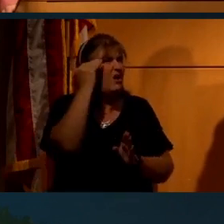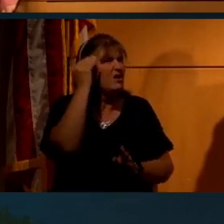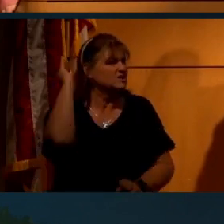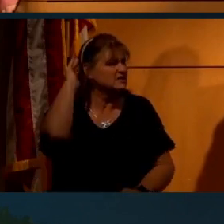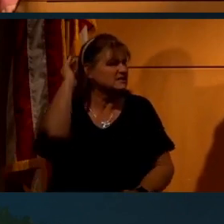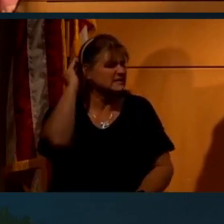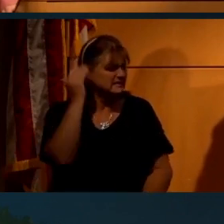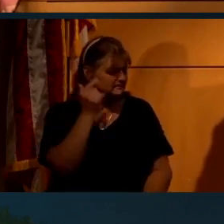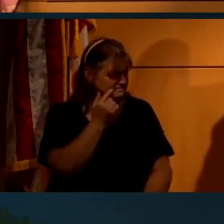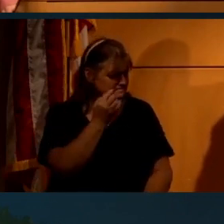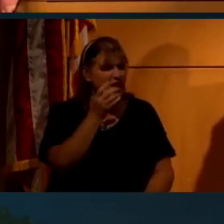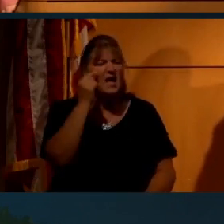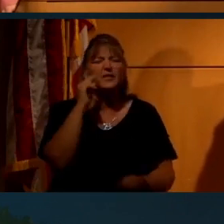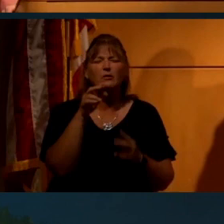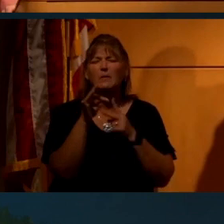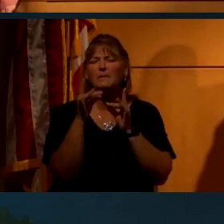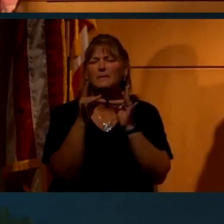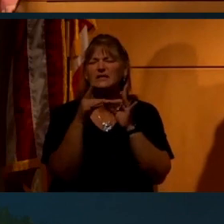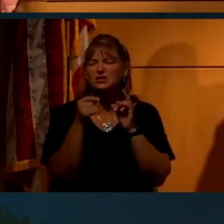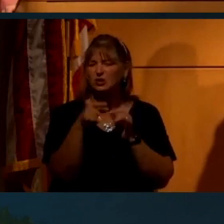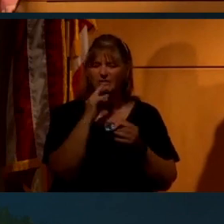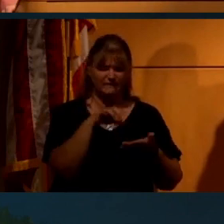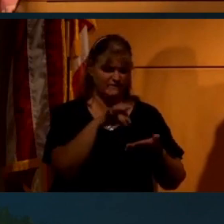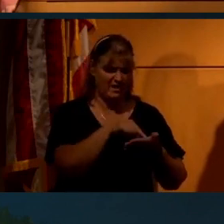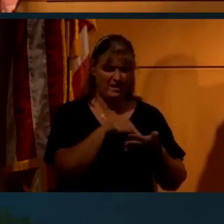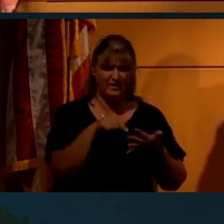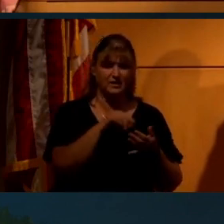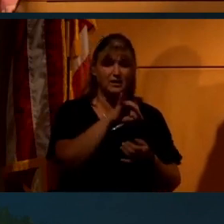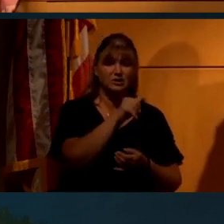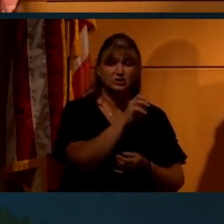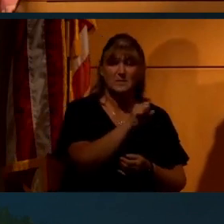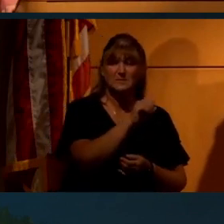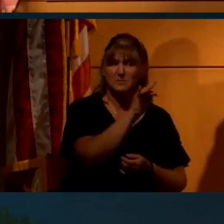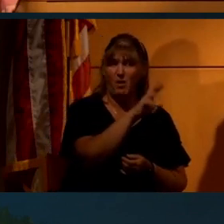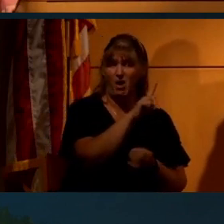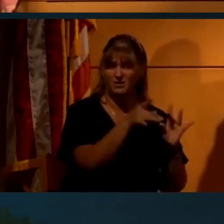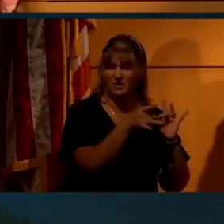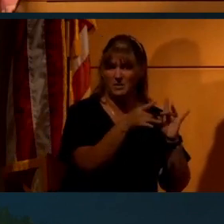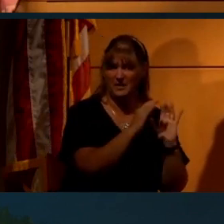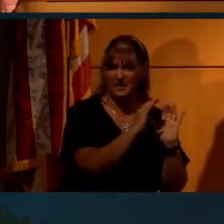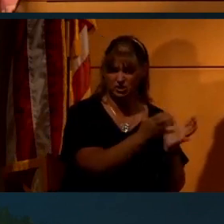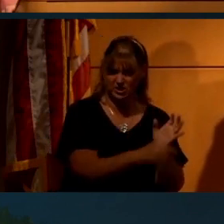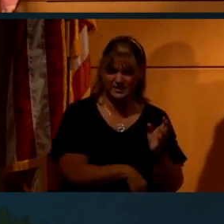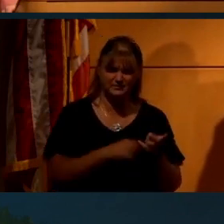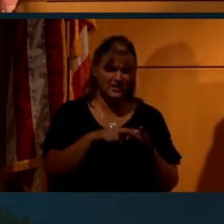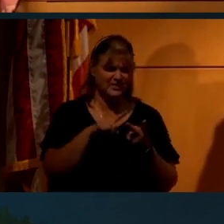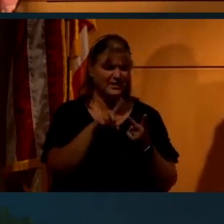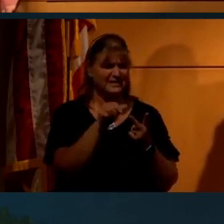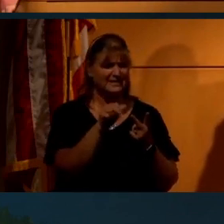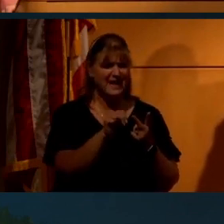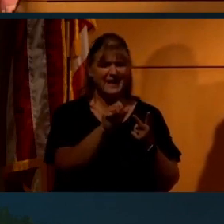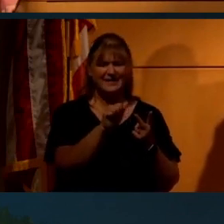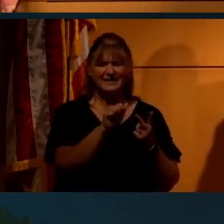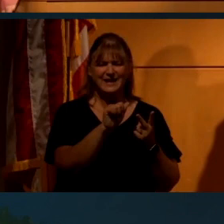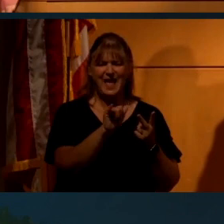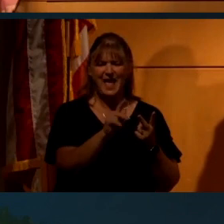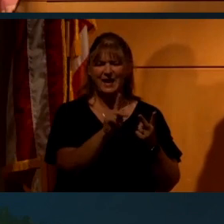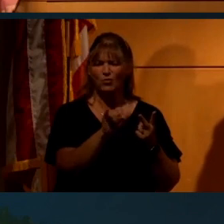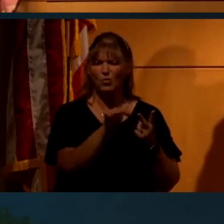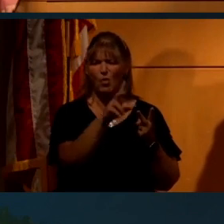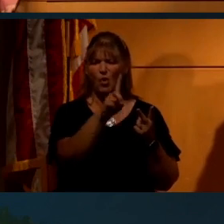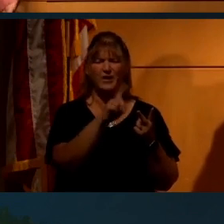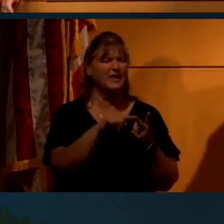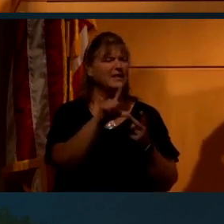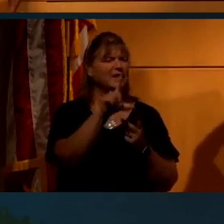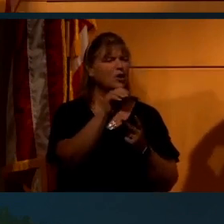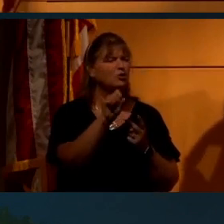think. There were a couple of mentions of it. You can find it. There's a James Bond movie where they mention it. And I think Dan Aykroyd mentions it in Loose